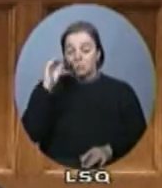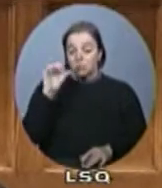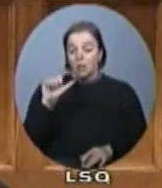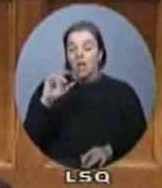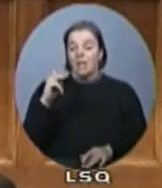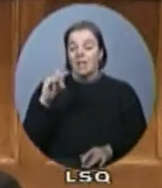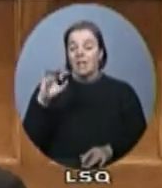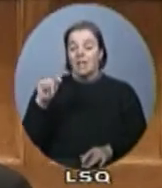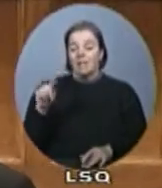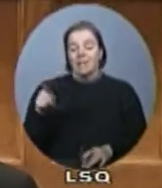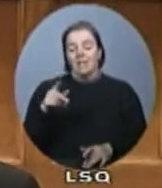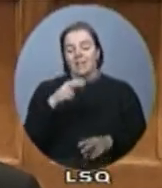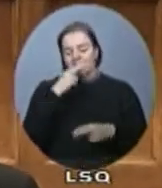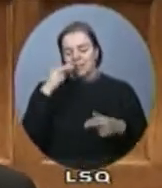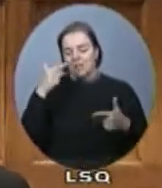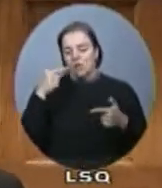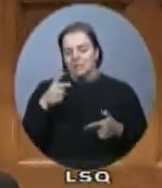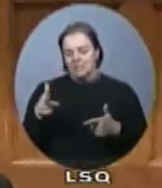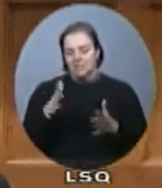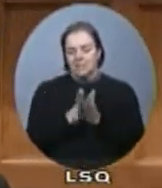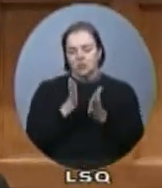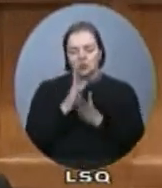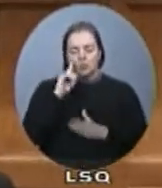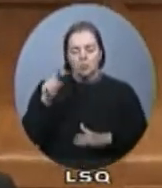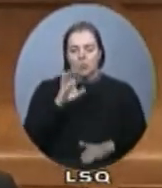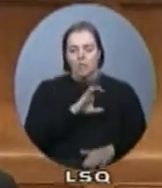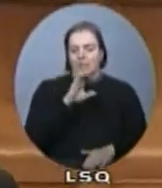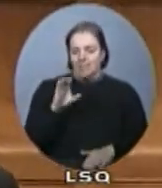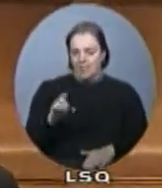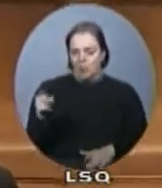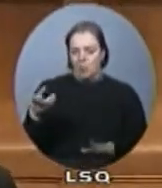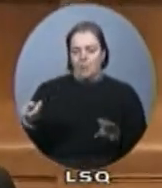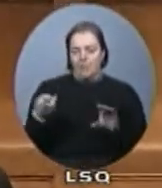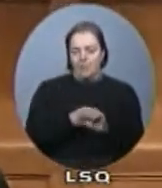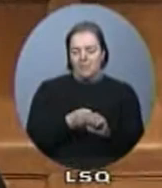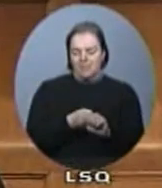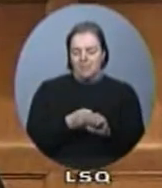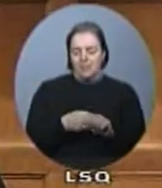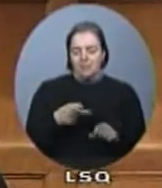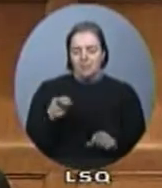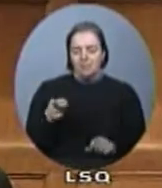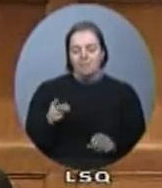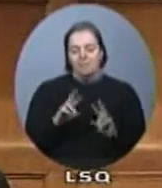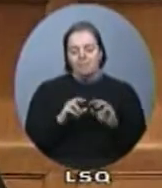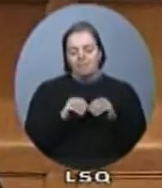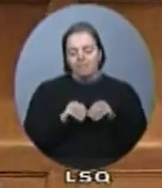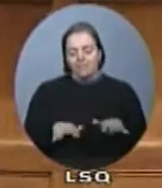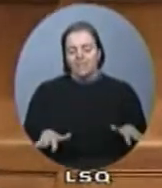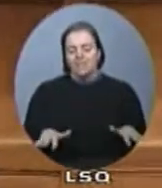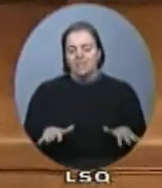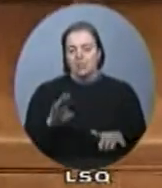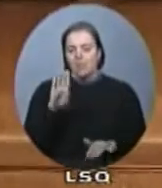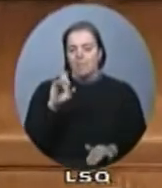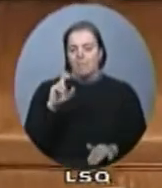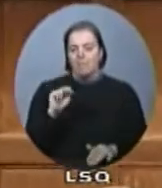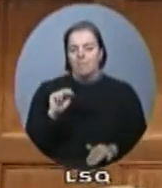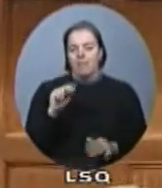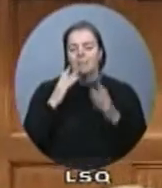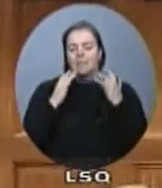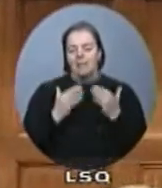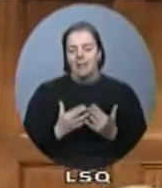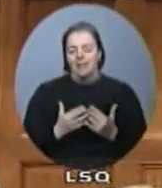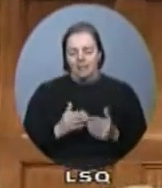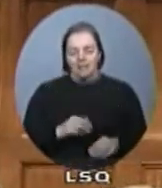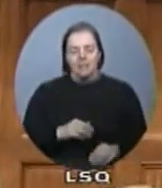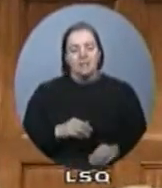that he's a member of the bin Laden network through his past work, end of quote. Can the Minister of Public Safety please tell this House how today's